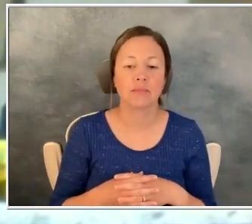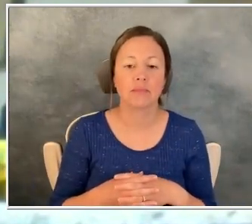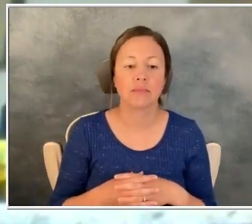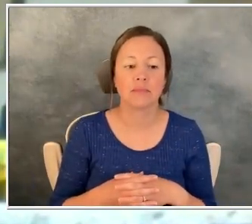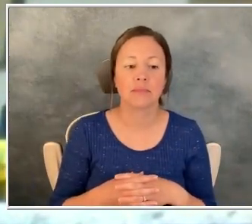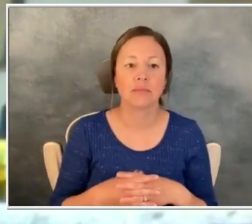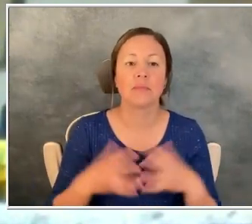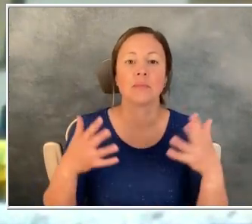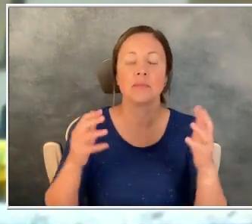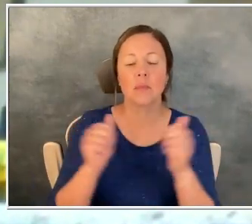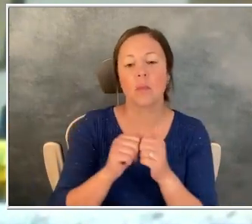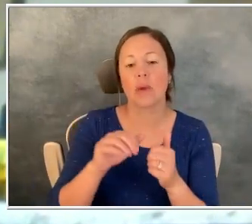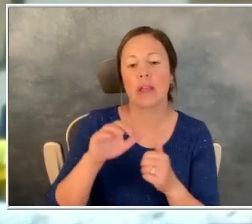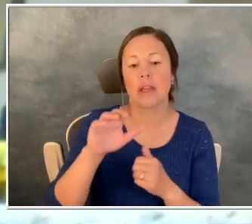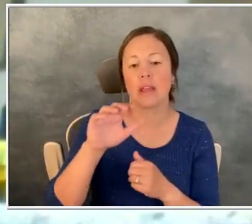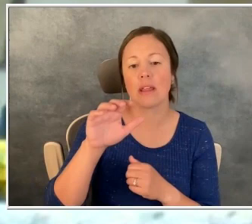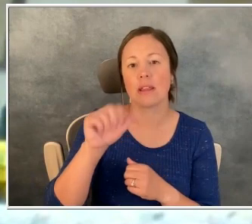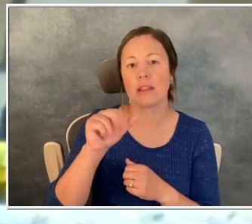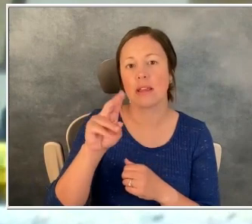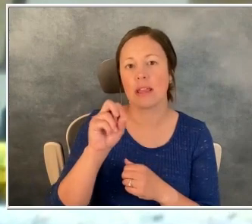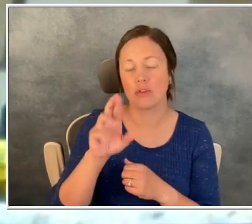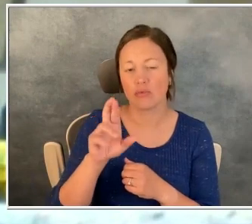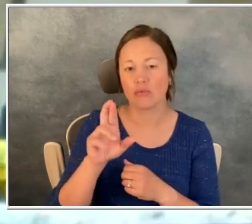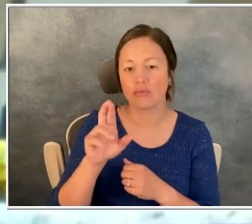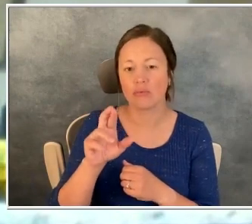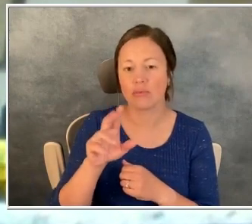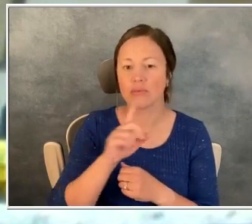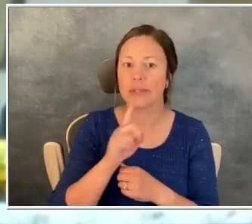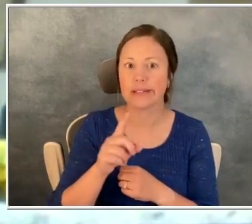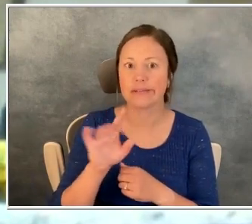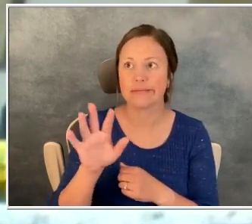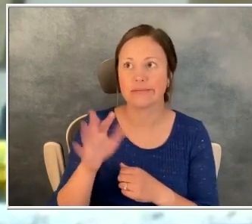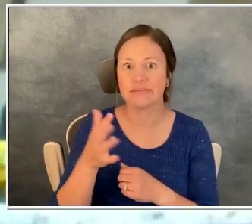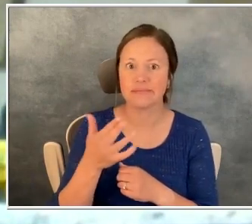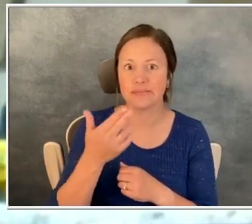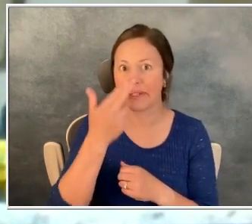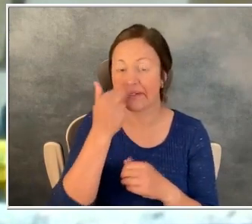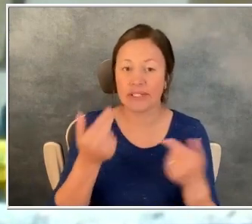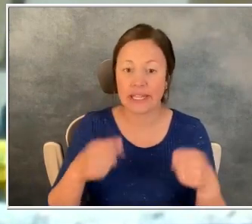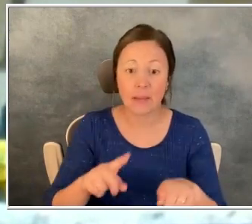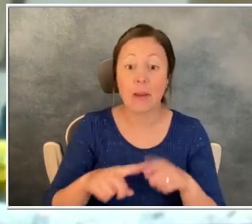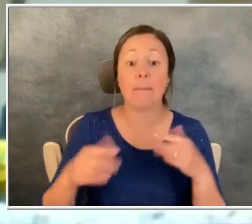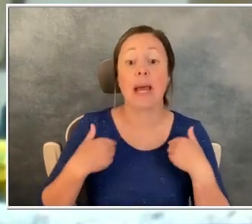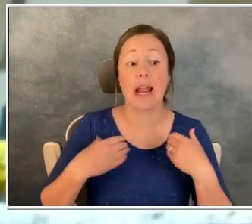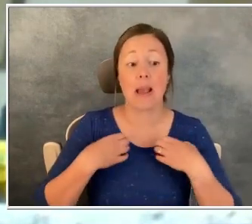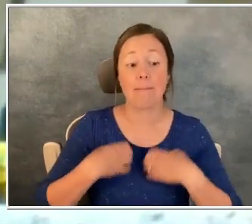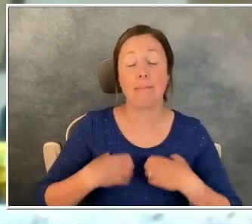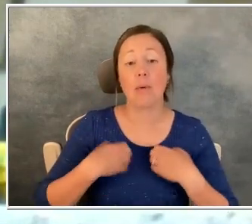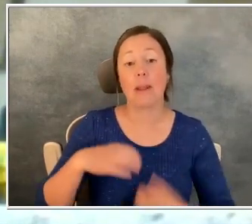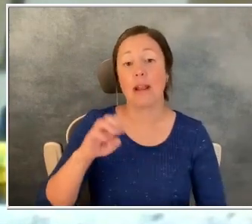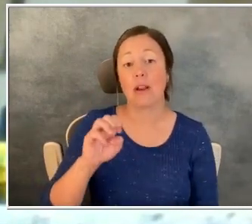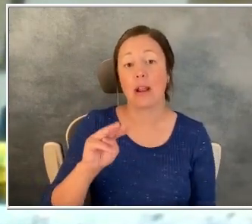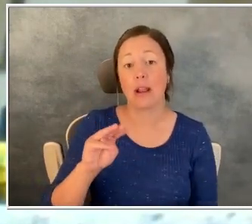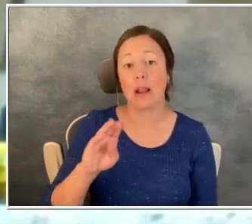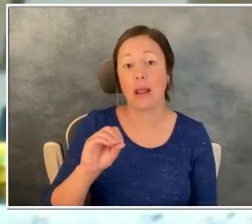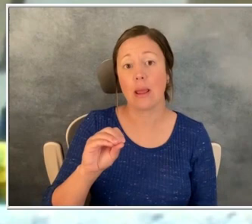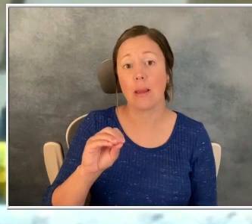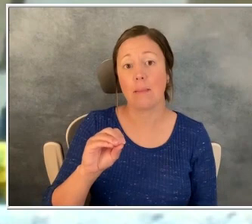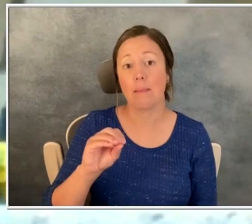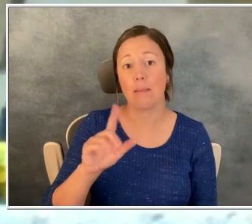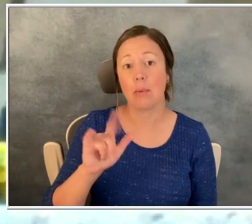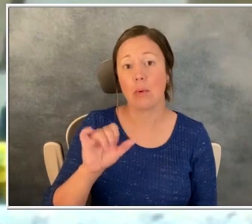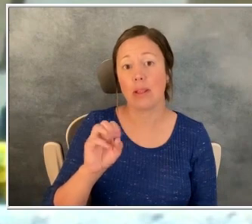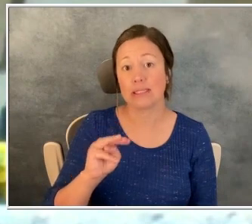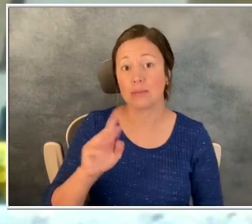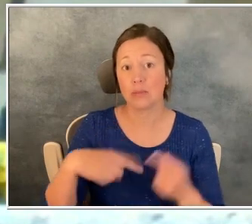on the, on the cancer walk, this is kind of ironical, but I, I, had a pulmonary embolism when we did the cancer walk.